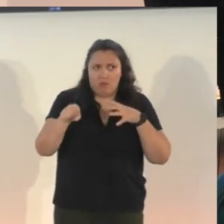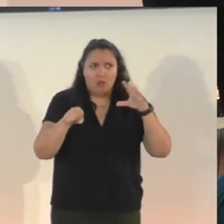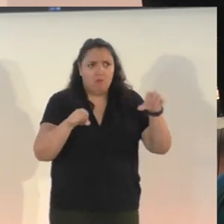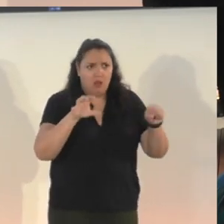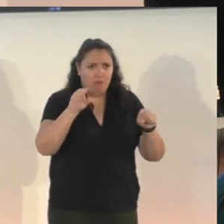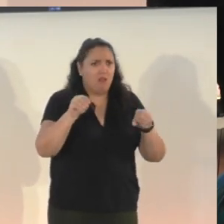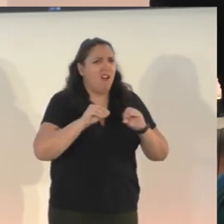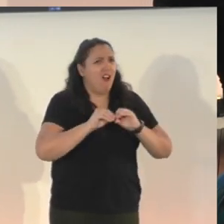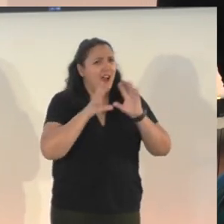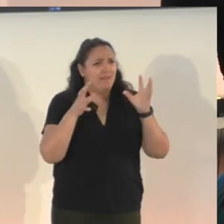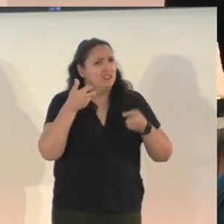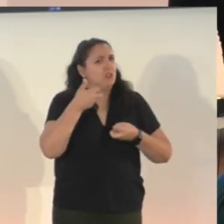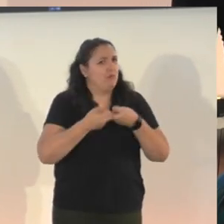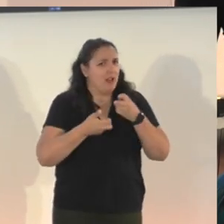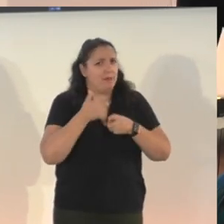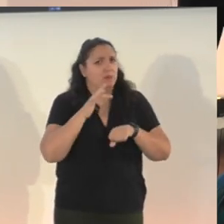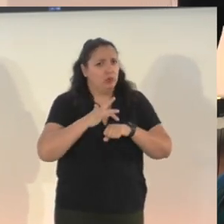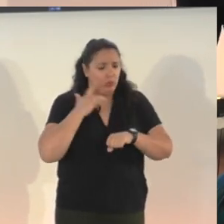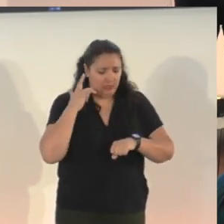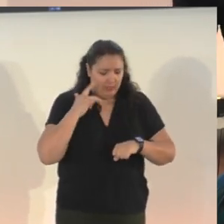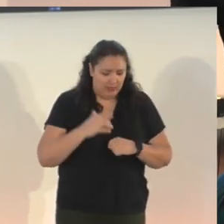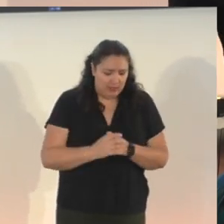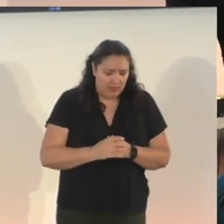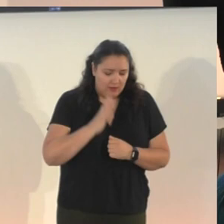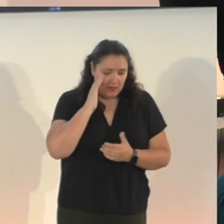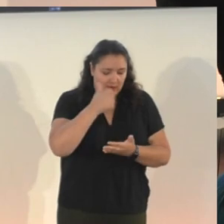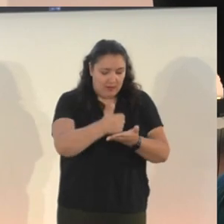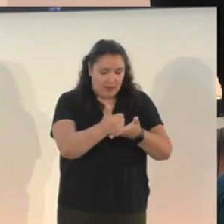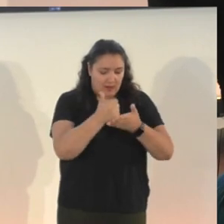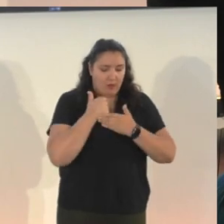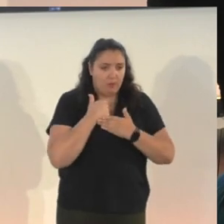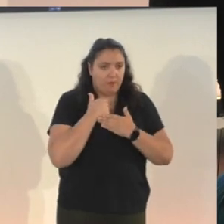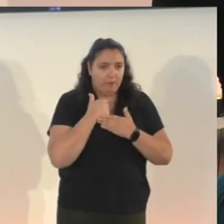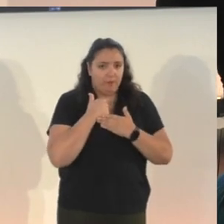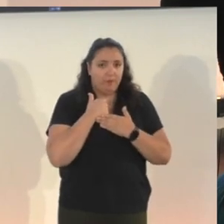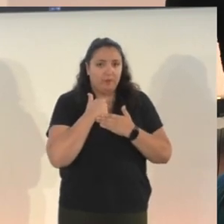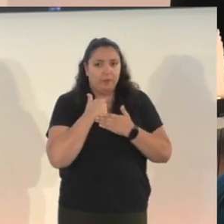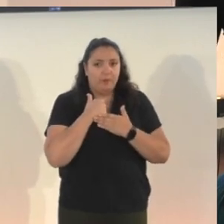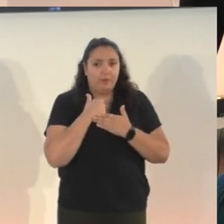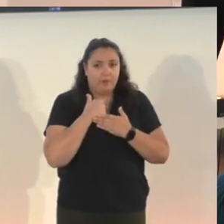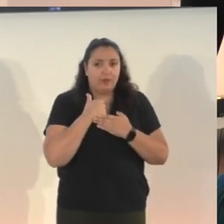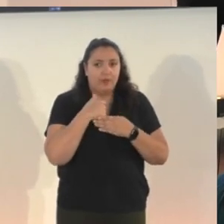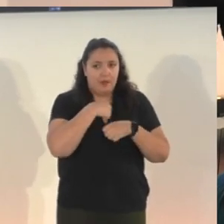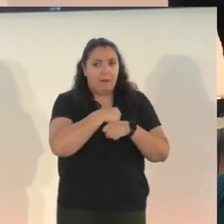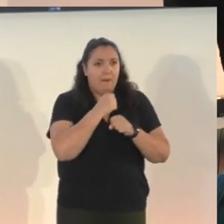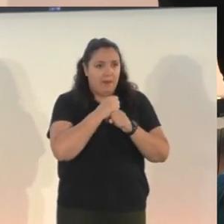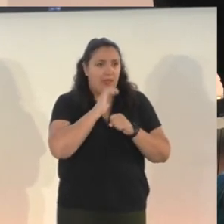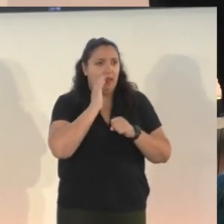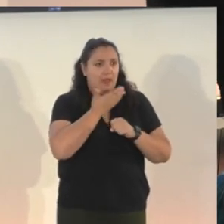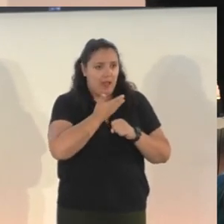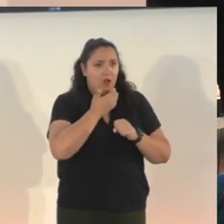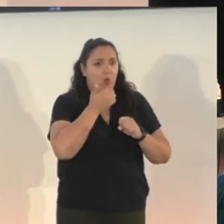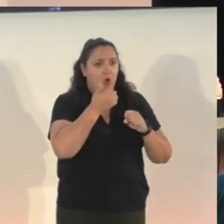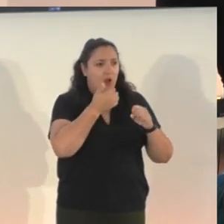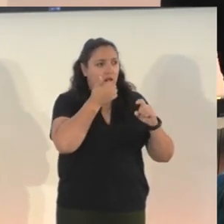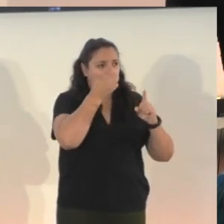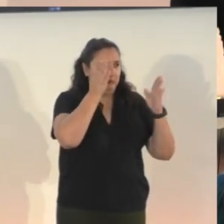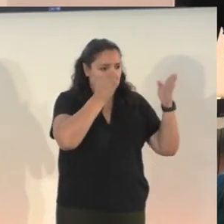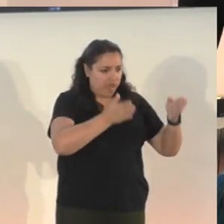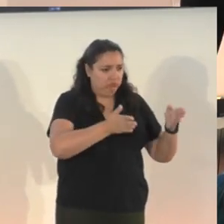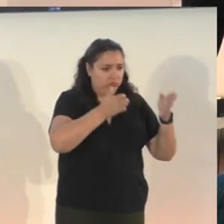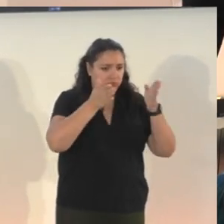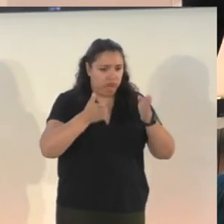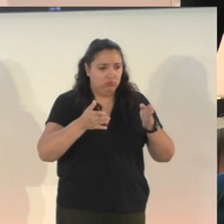early on, uh, and really helped with making our iteration time fast.